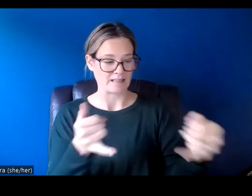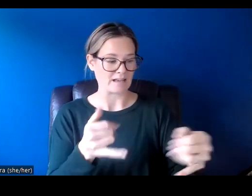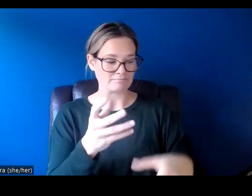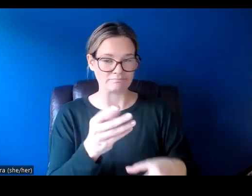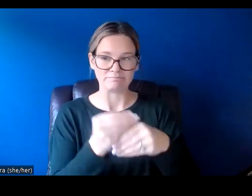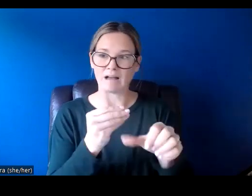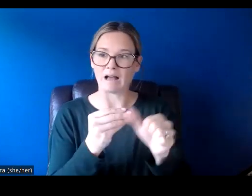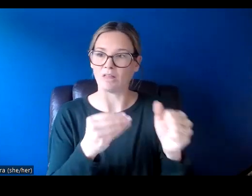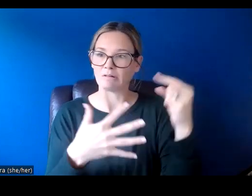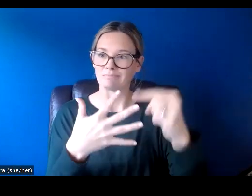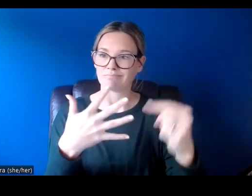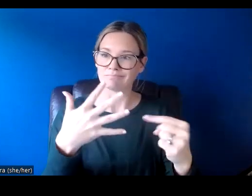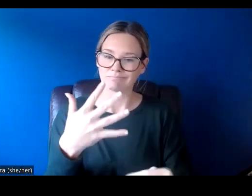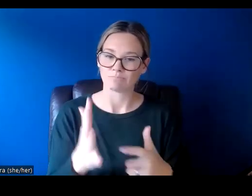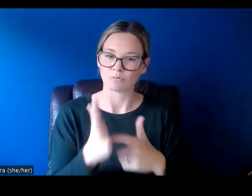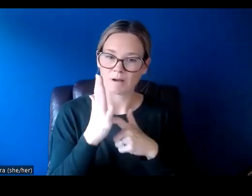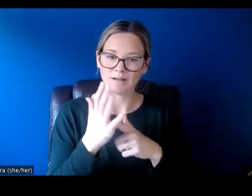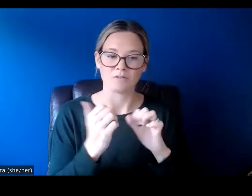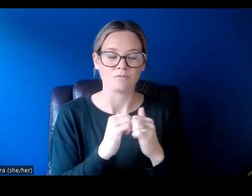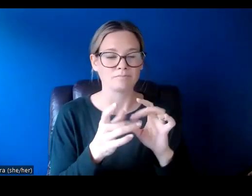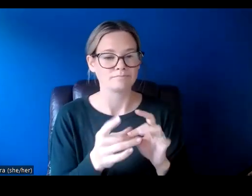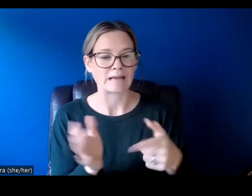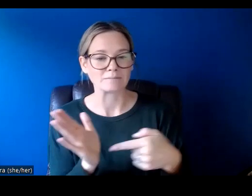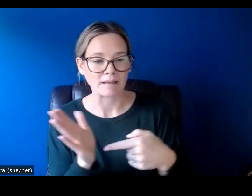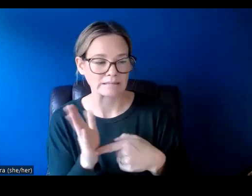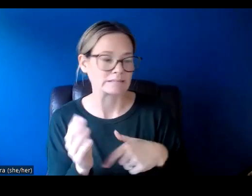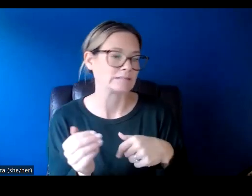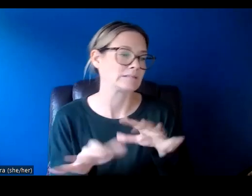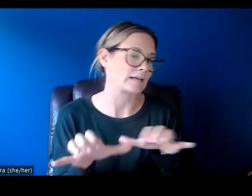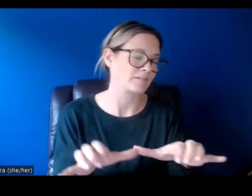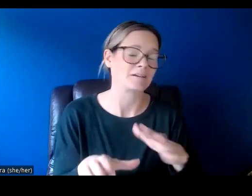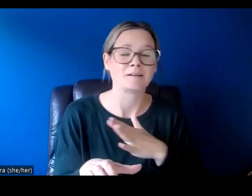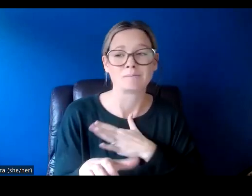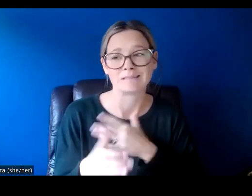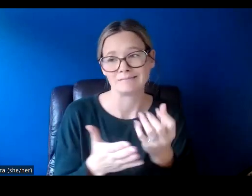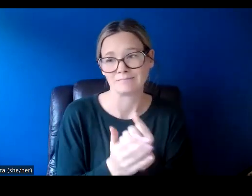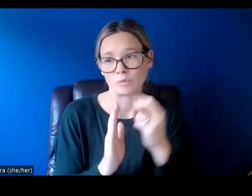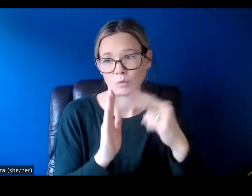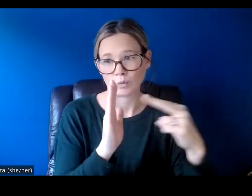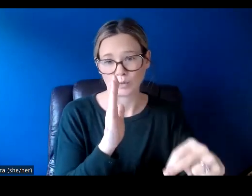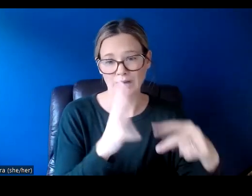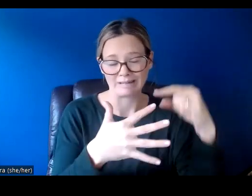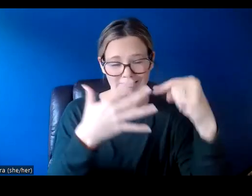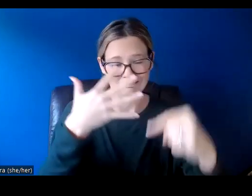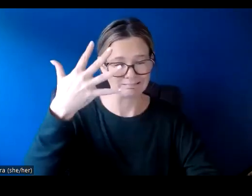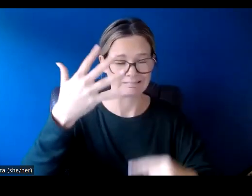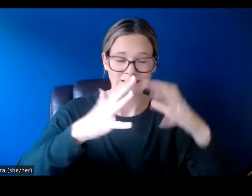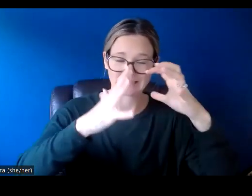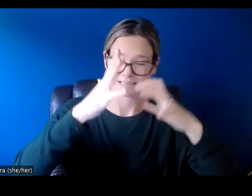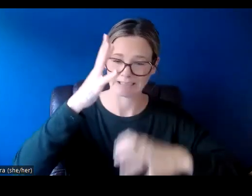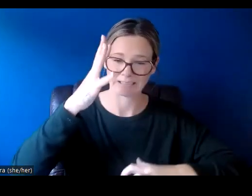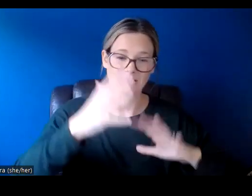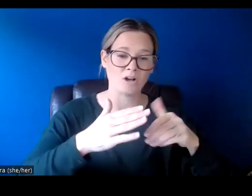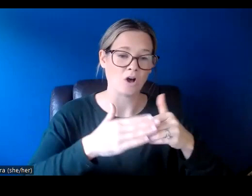eligibility requirements as they relate to expenses and activities. Please take the time to read through these details. They cover eligible